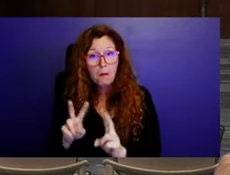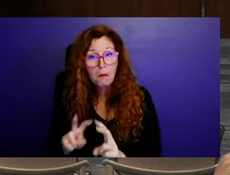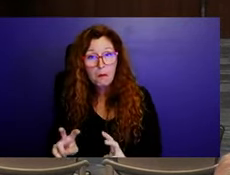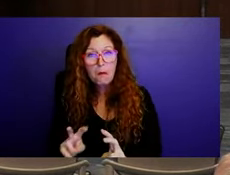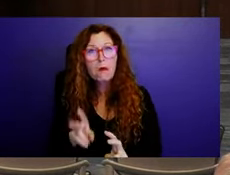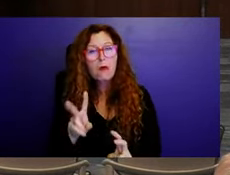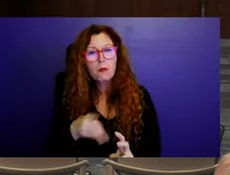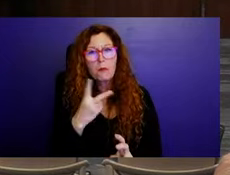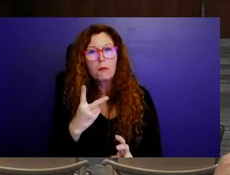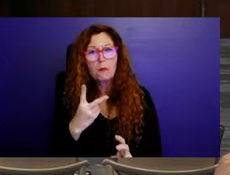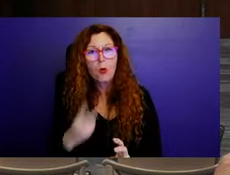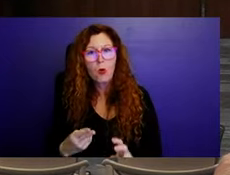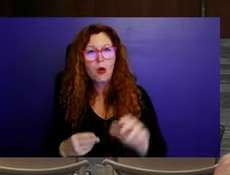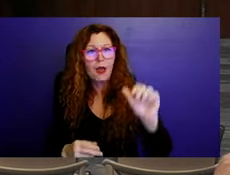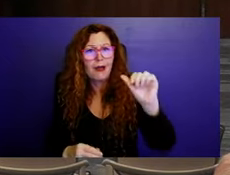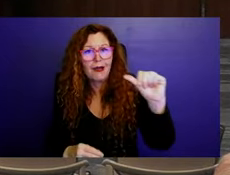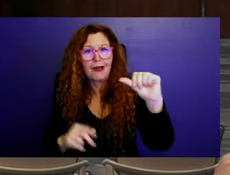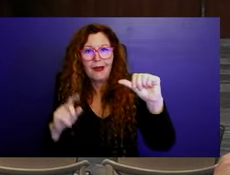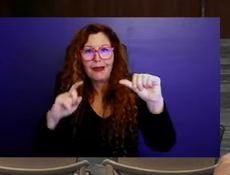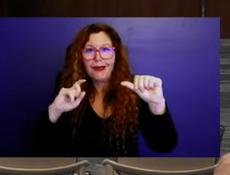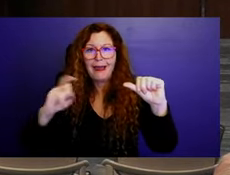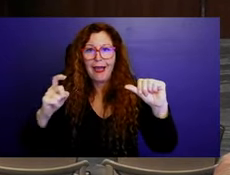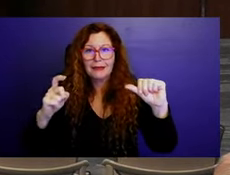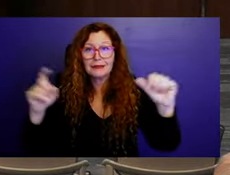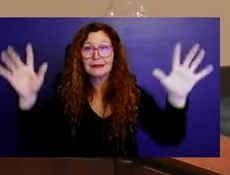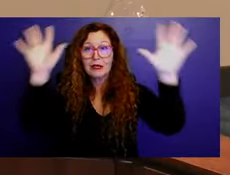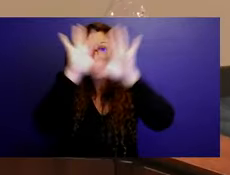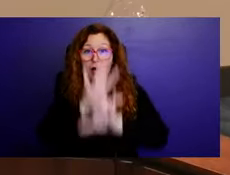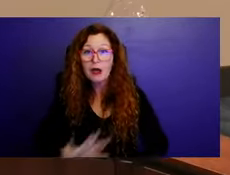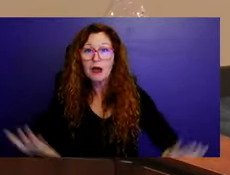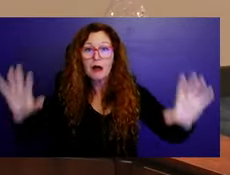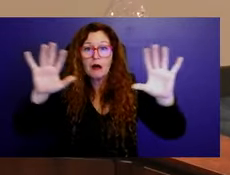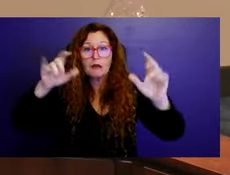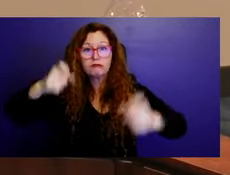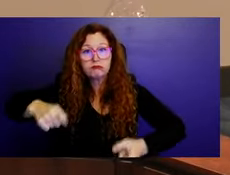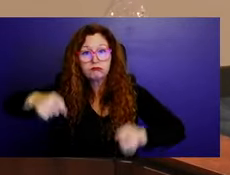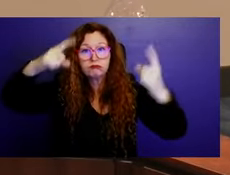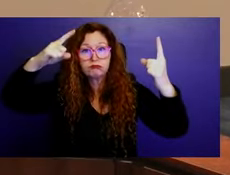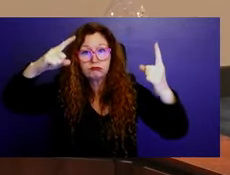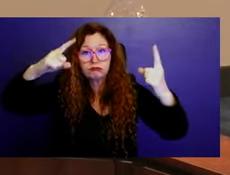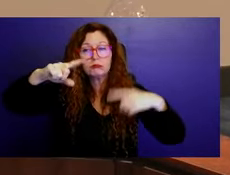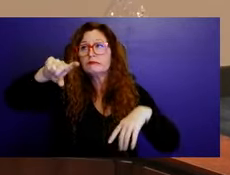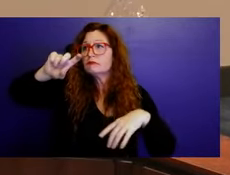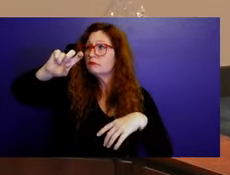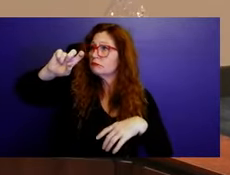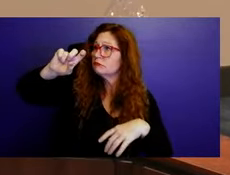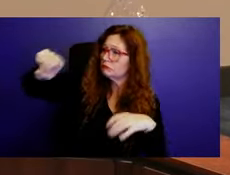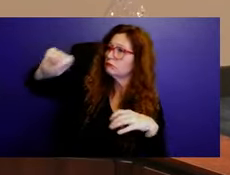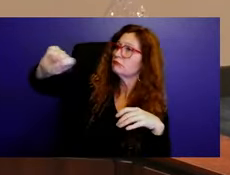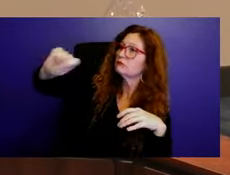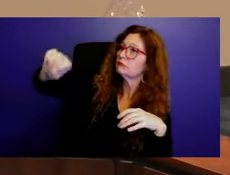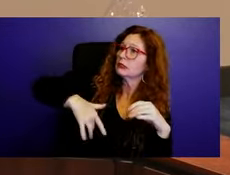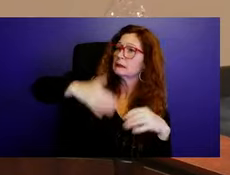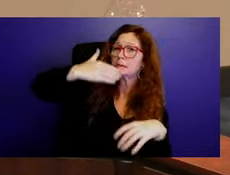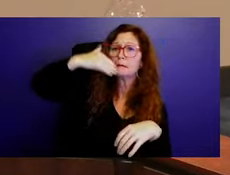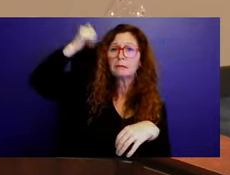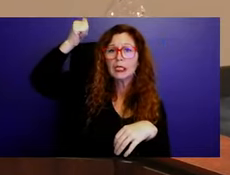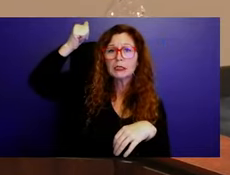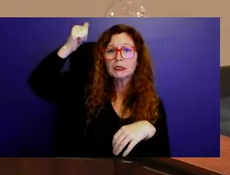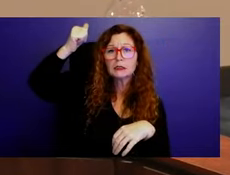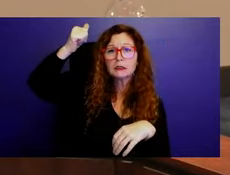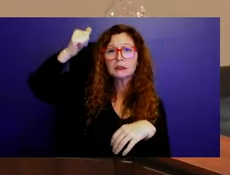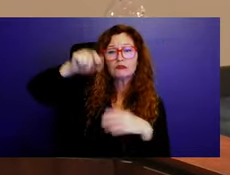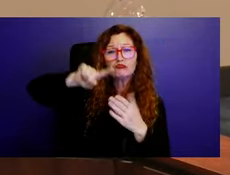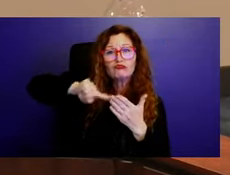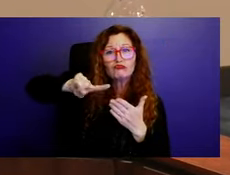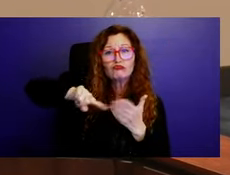the big picture. Is that what? I think that that would be helpful to have all the information if we are doing it. Um, the way I am,